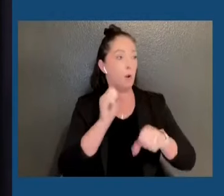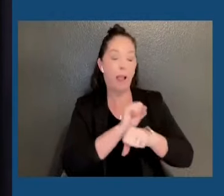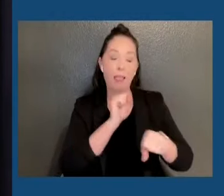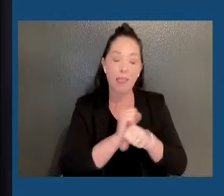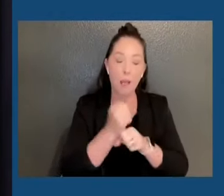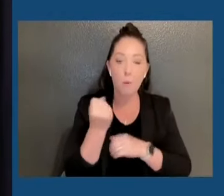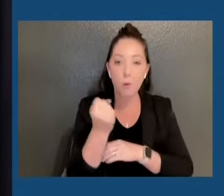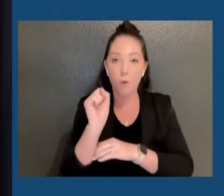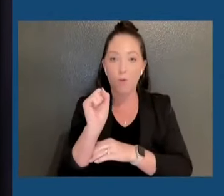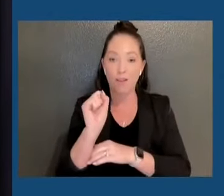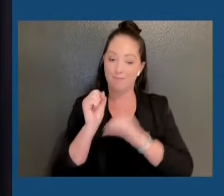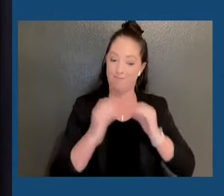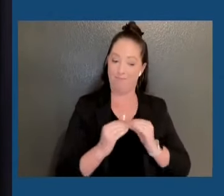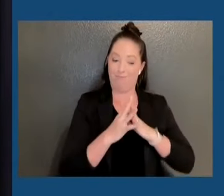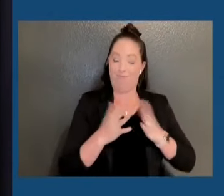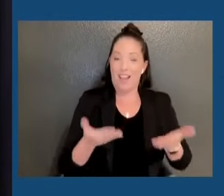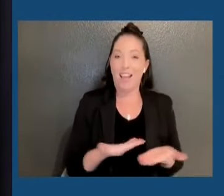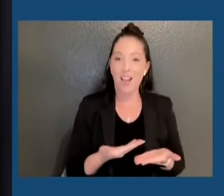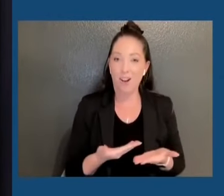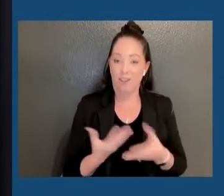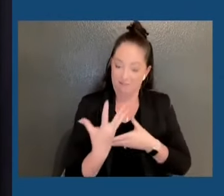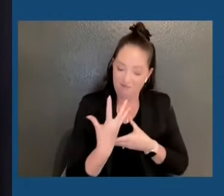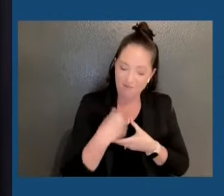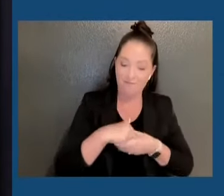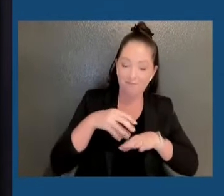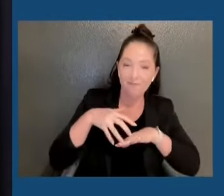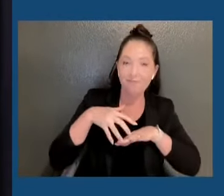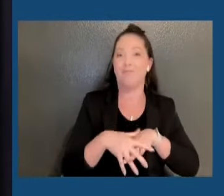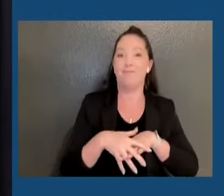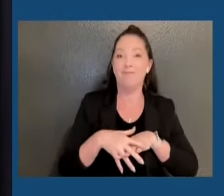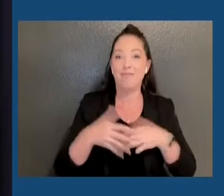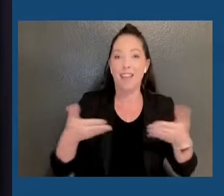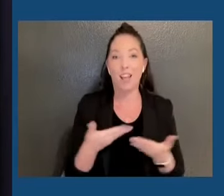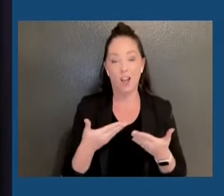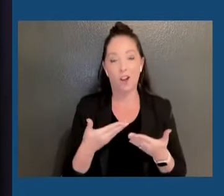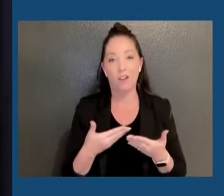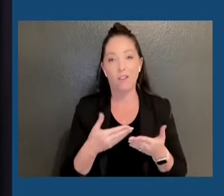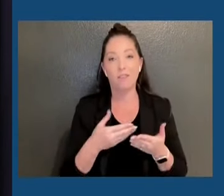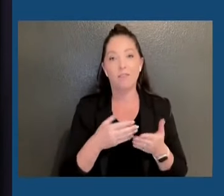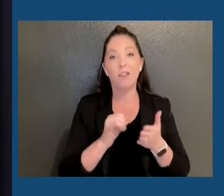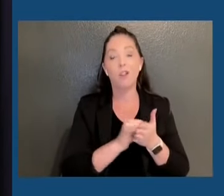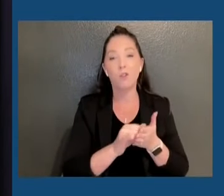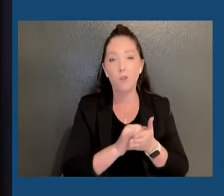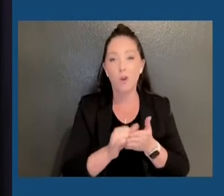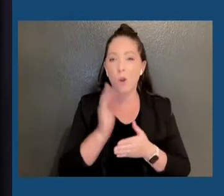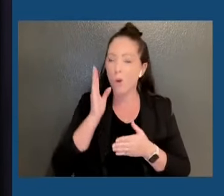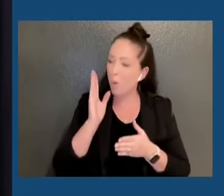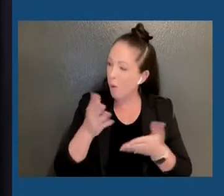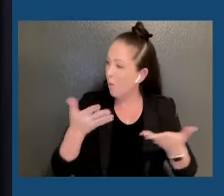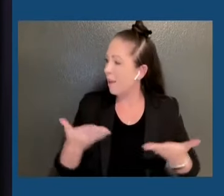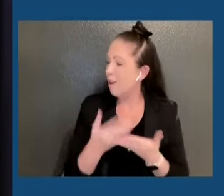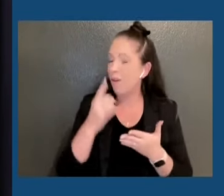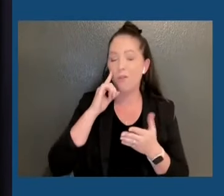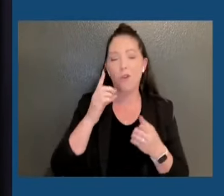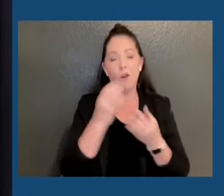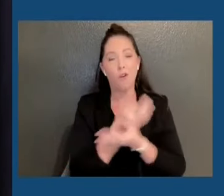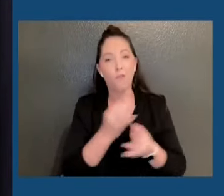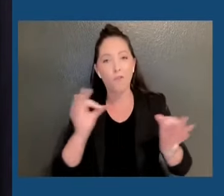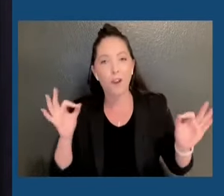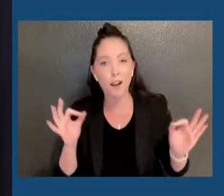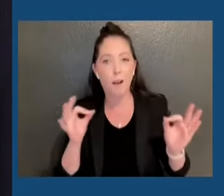that as part of our history, our story, New York will remain a bastion for freedom and rule of law.